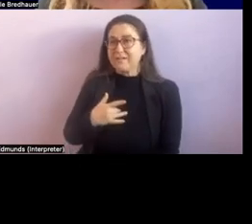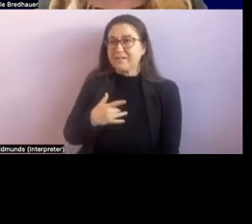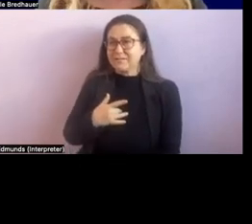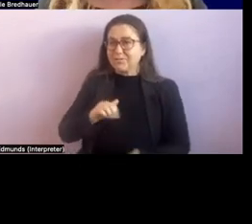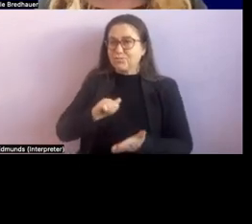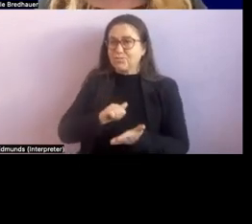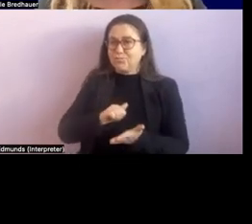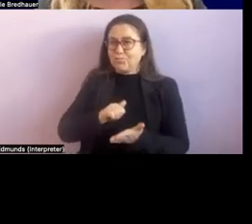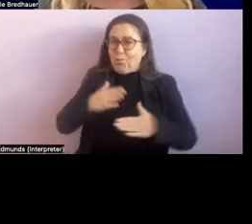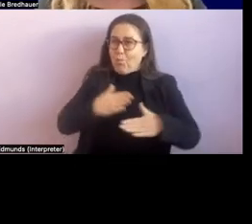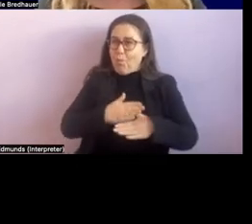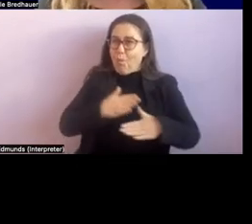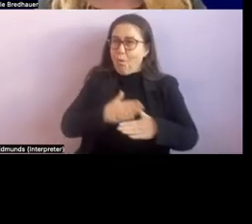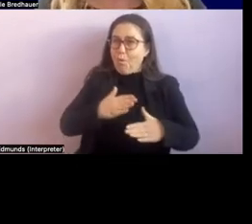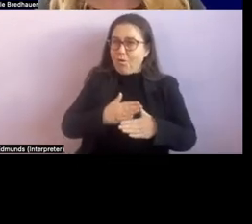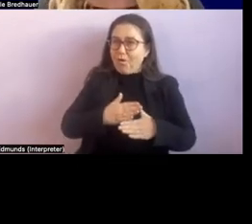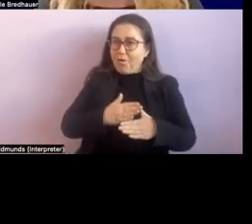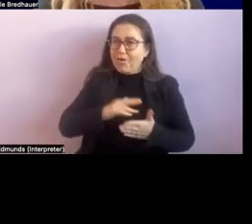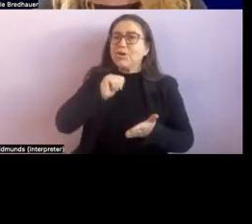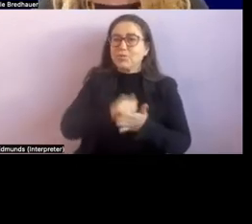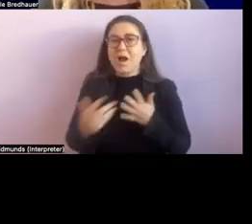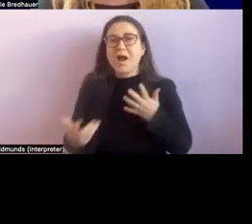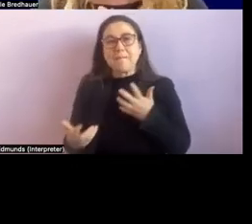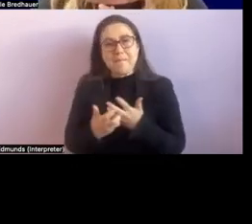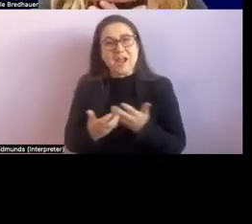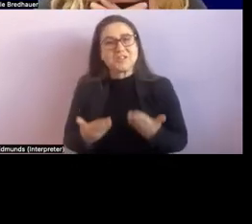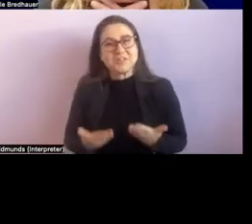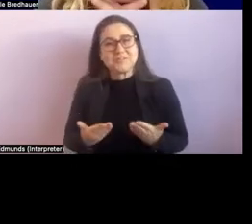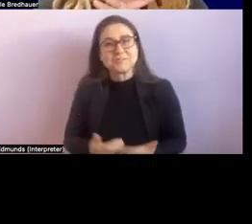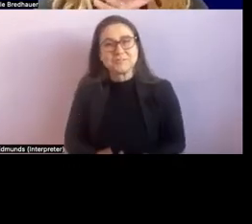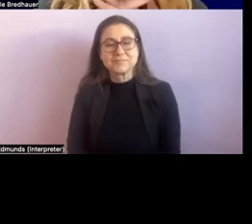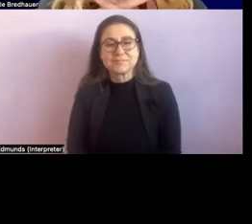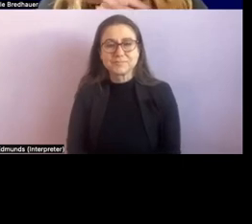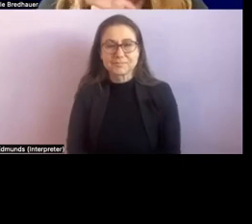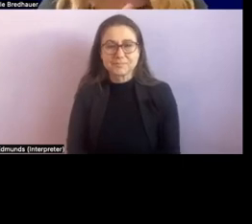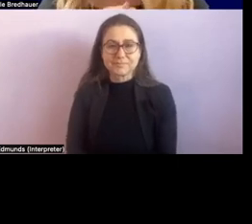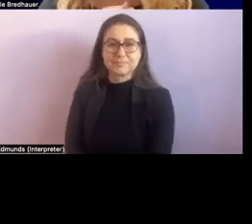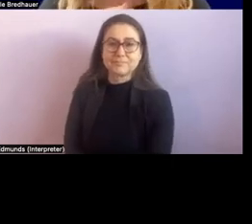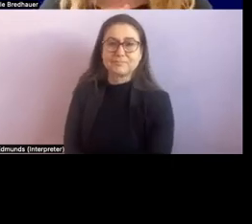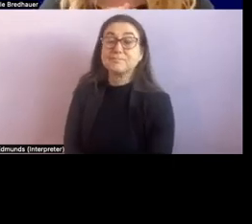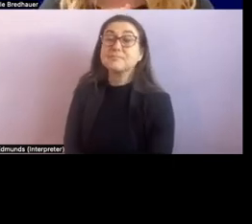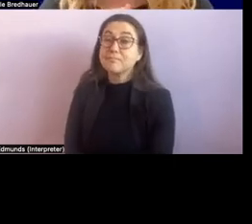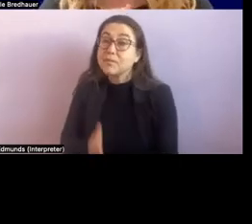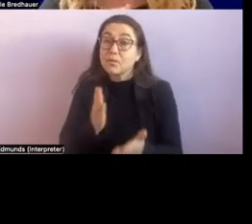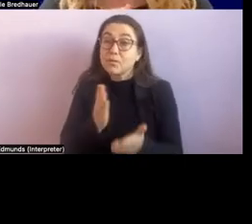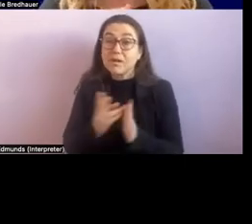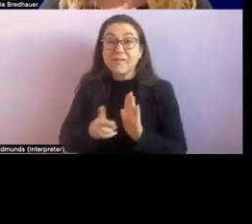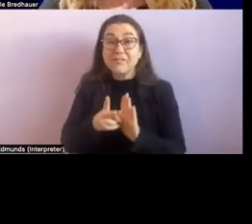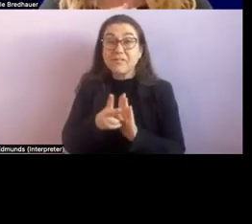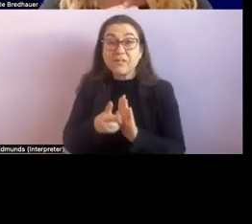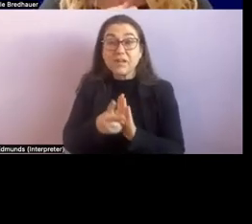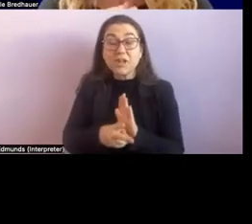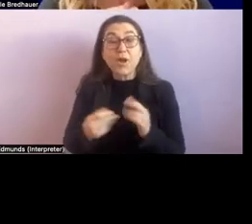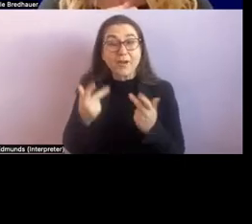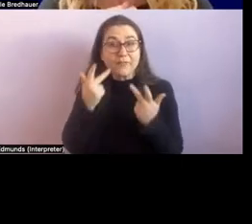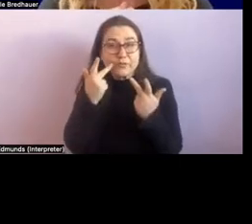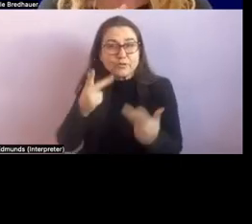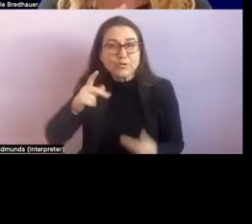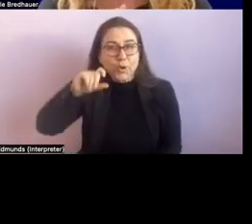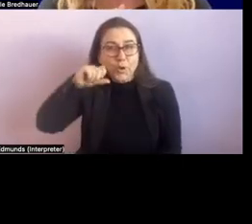her at this point in time. I've got some video footage to share with you,